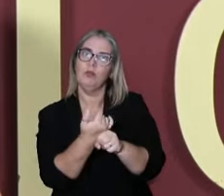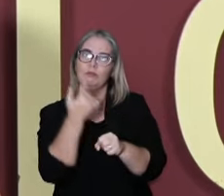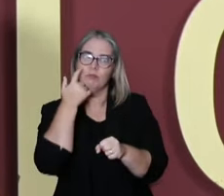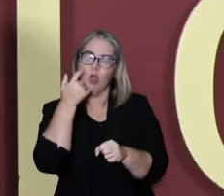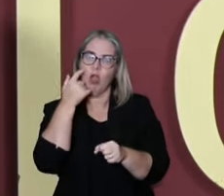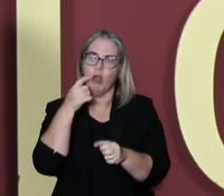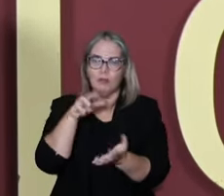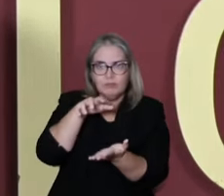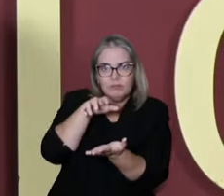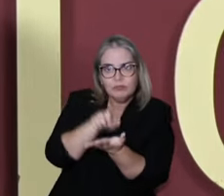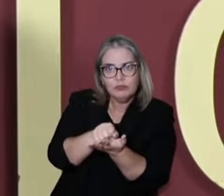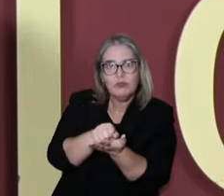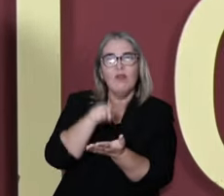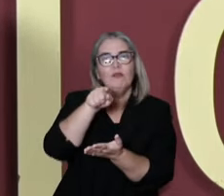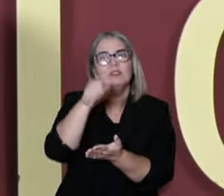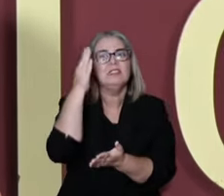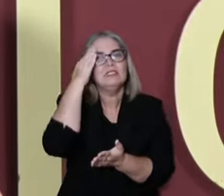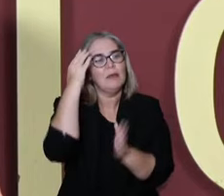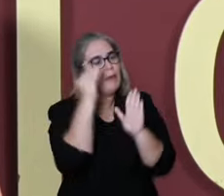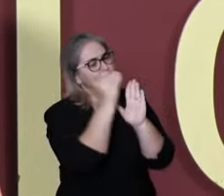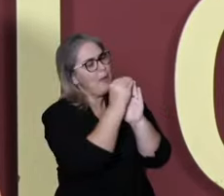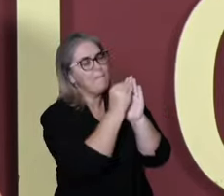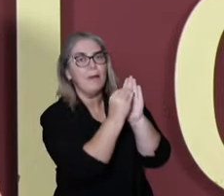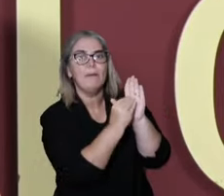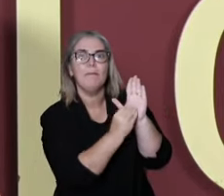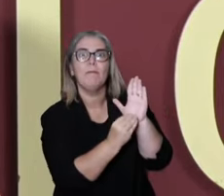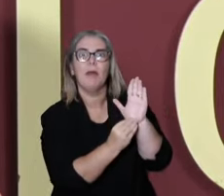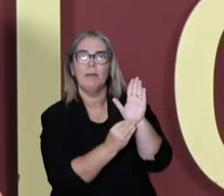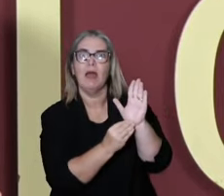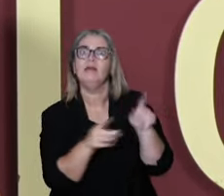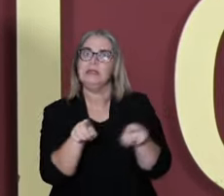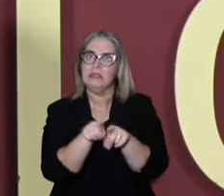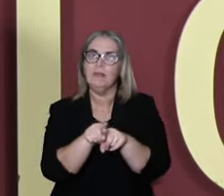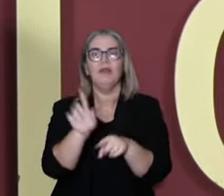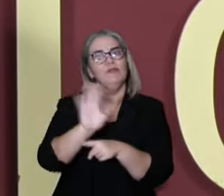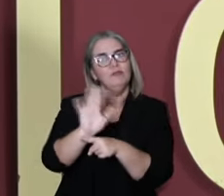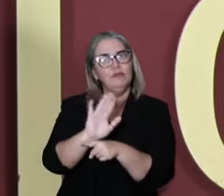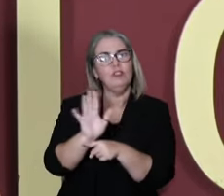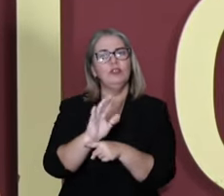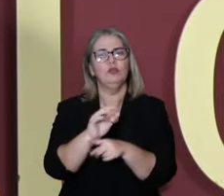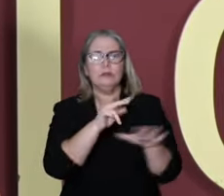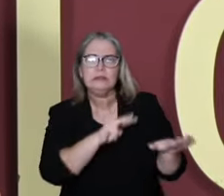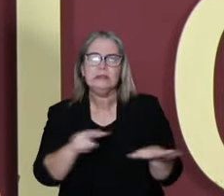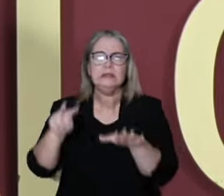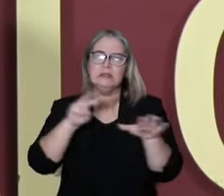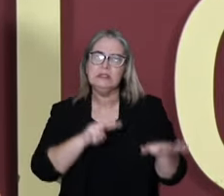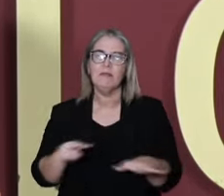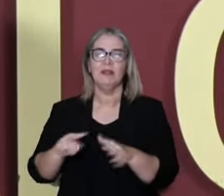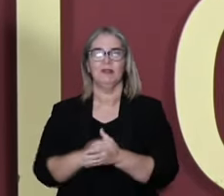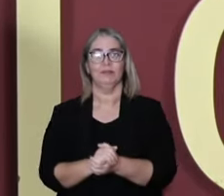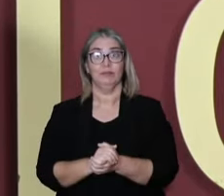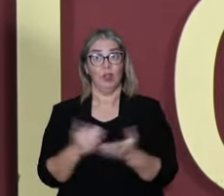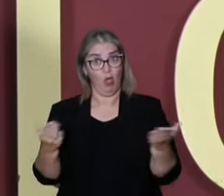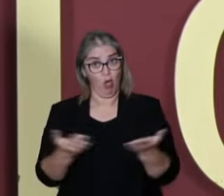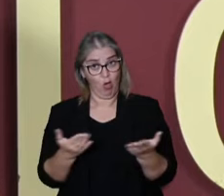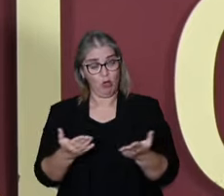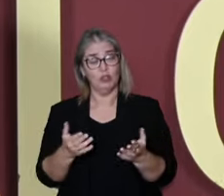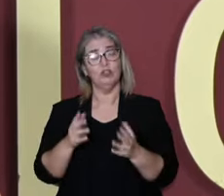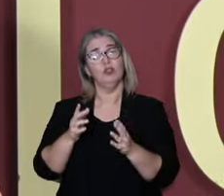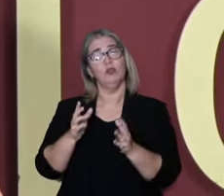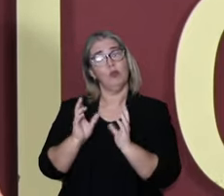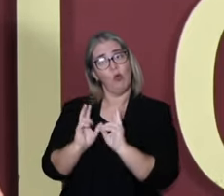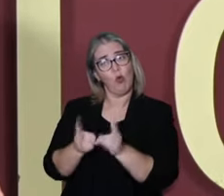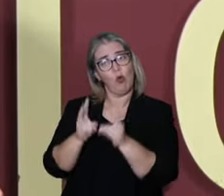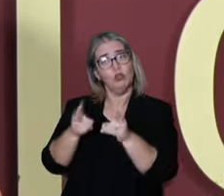to our channel, just click on subscribe, so you know before, in first hand, all the videos that we upload every week.